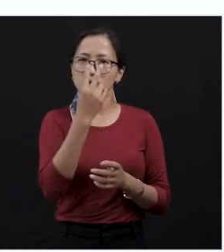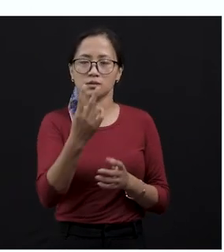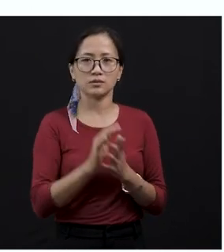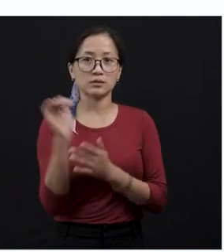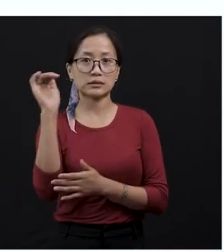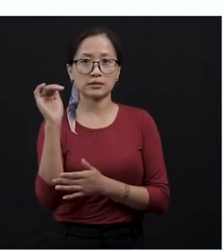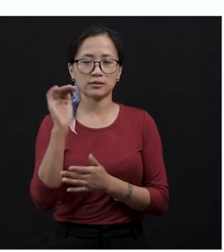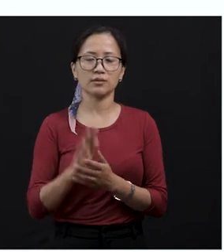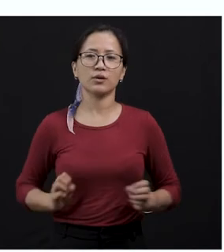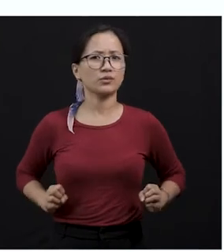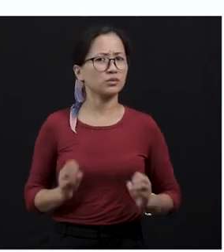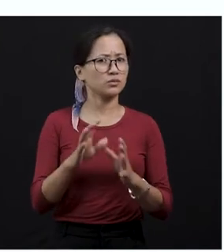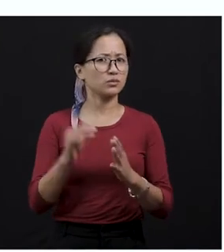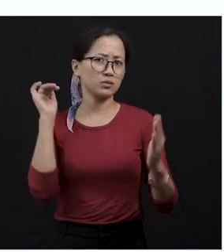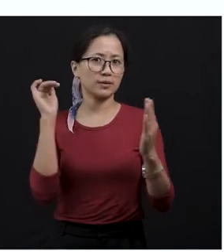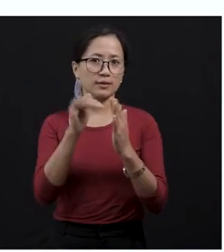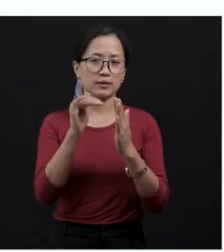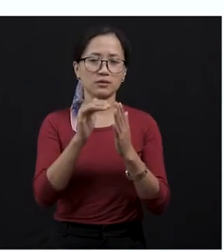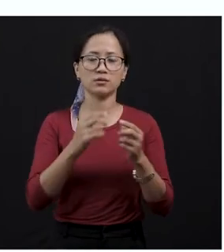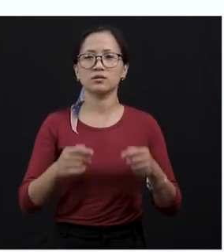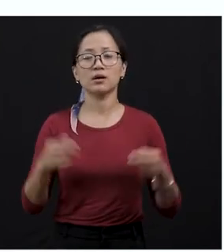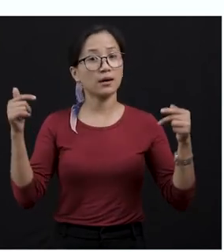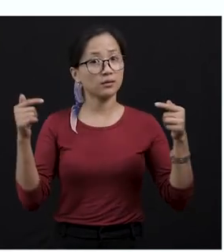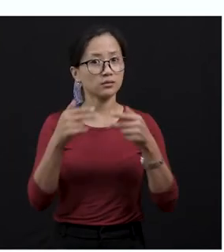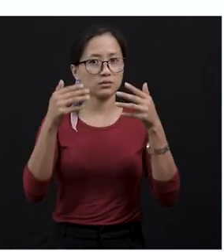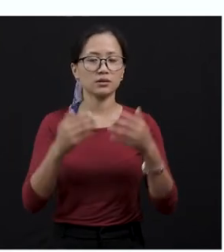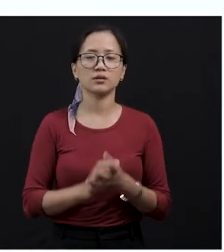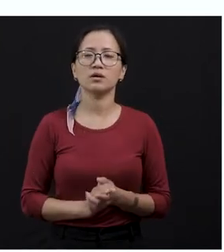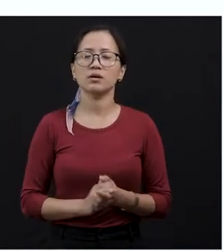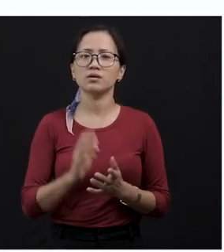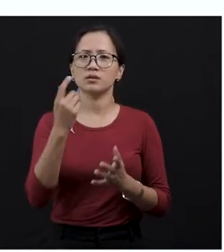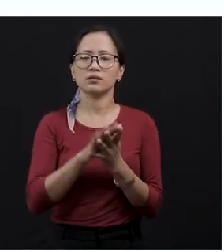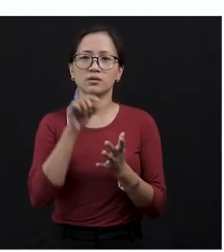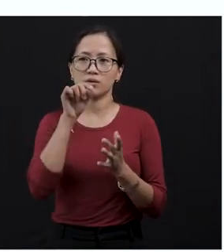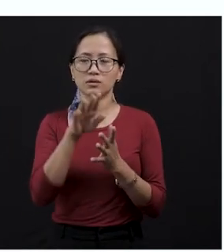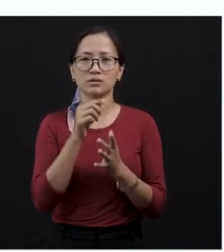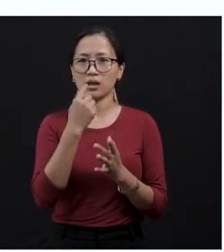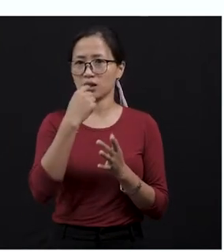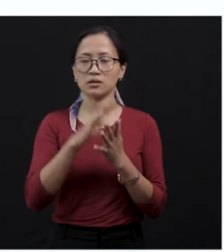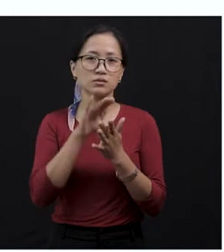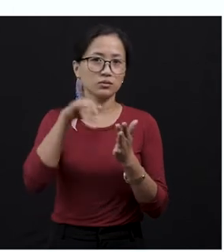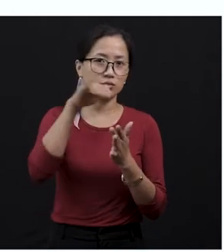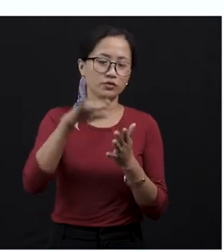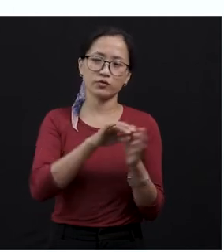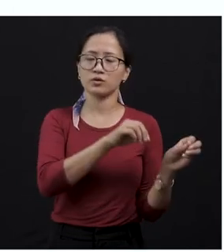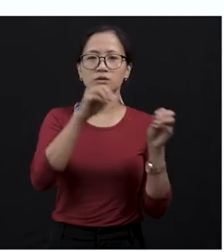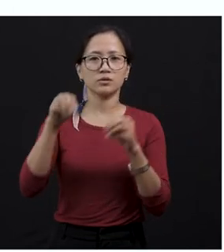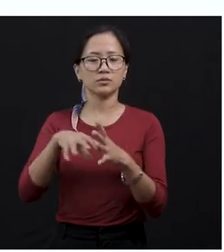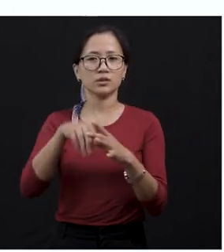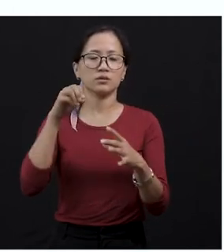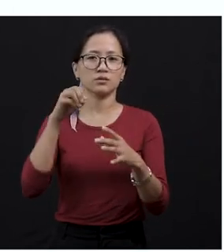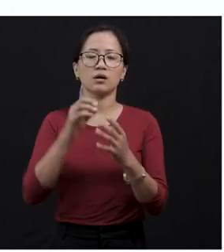ready to attack, you will see that the tongue of the snake would just be darting in and out. They will take it out and move it back in. And so,